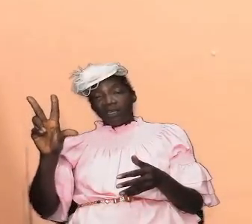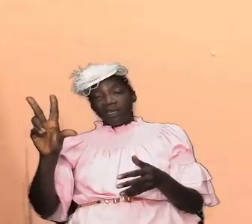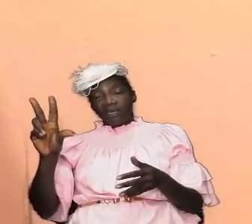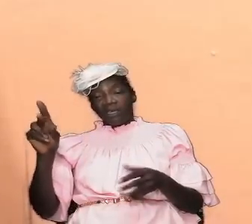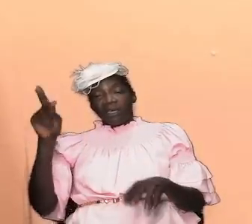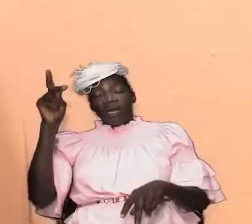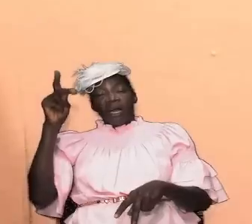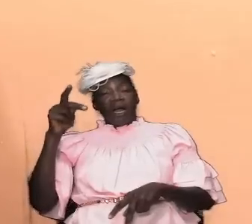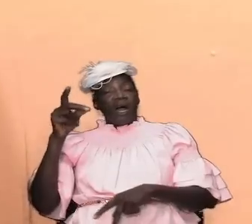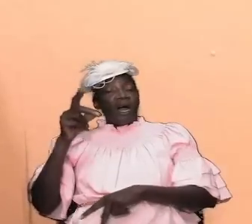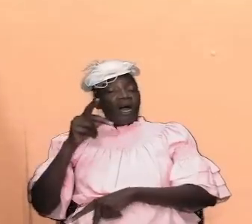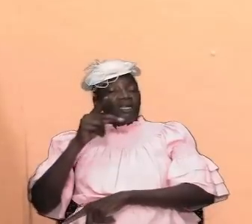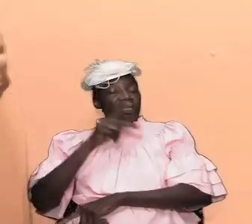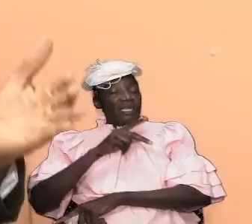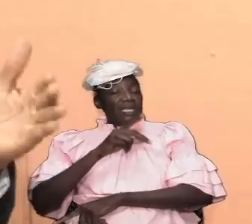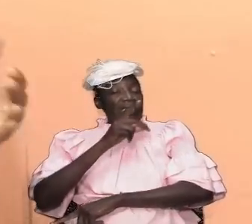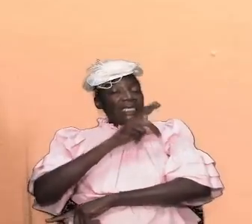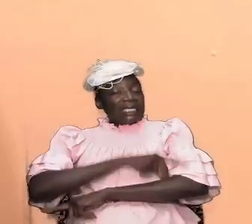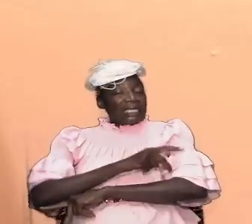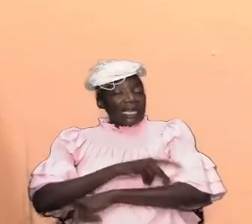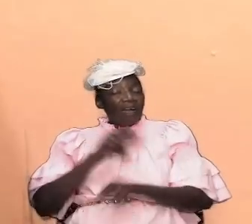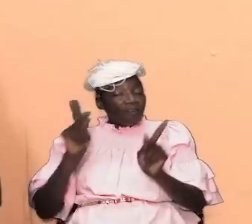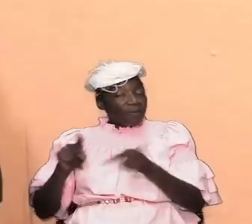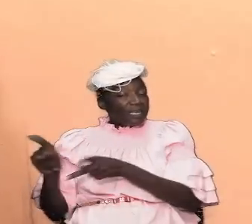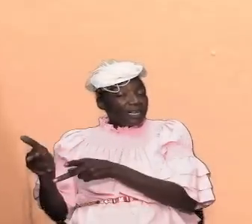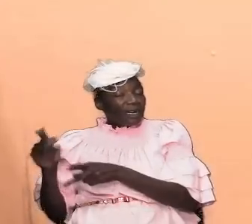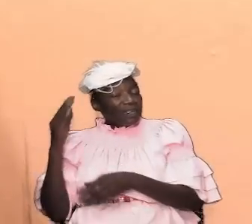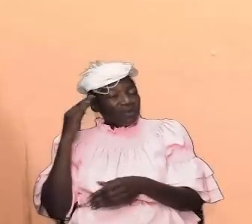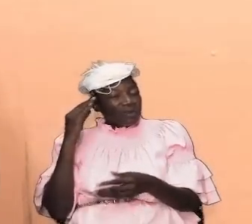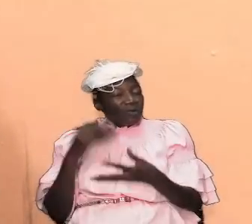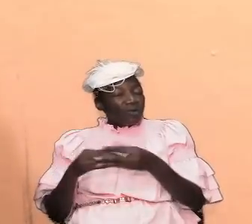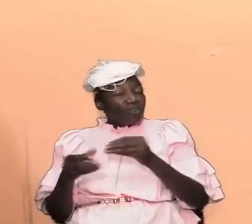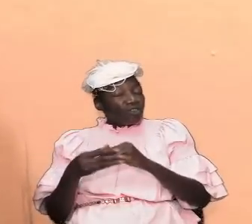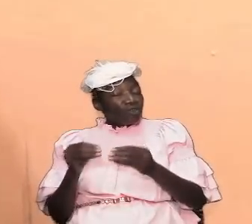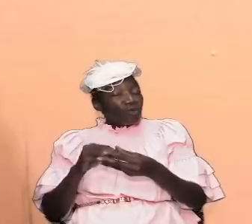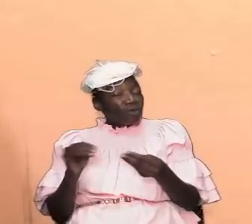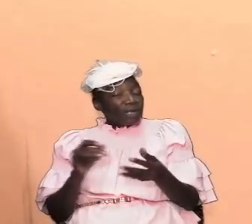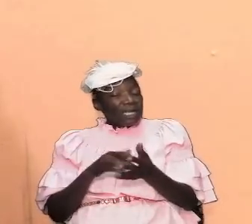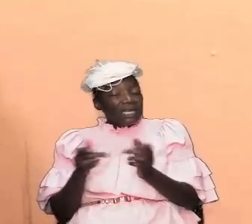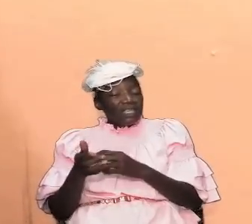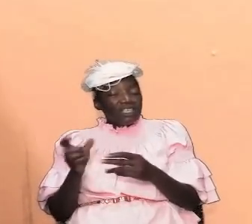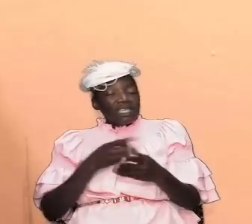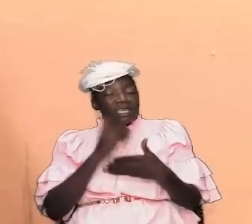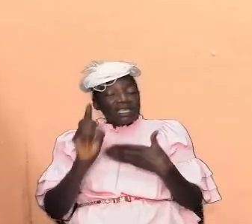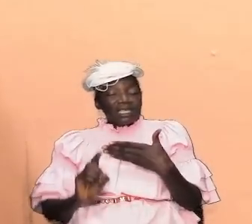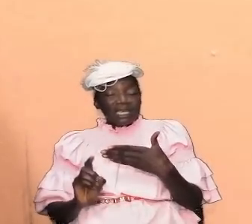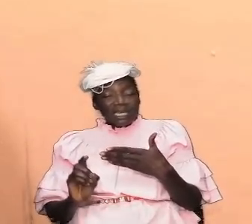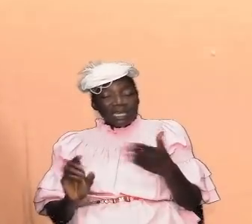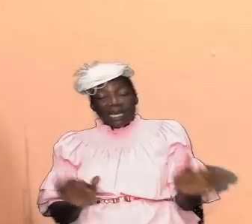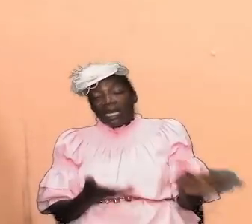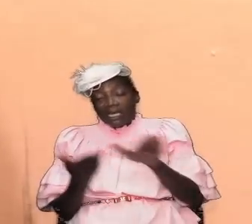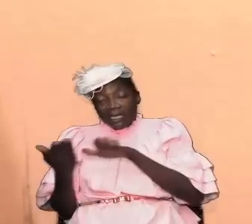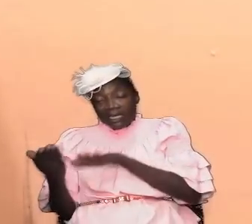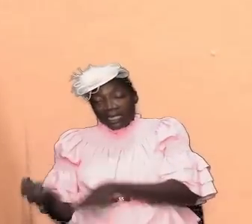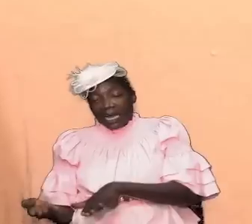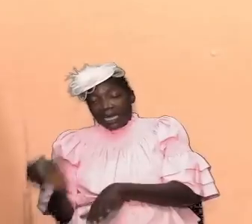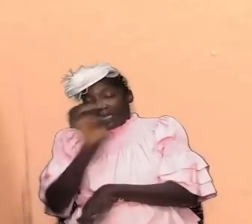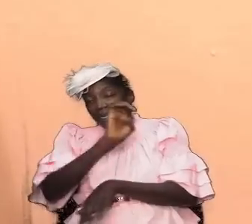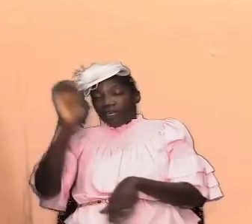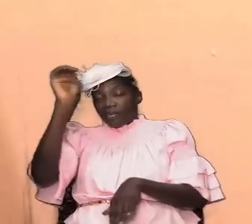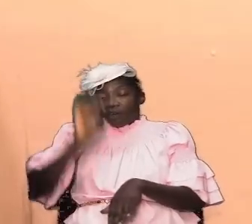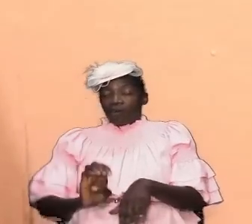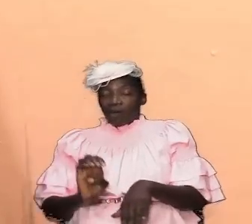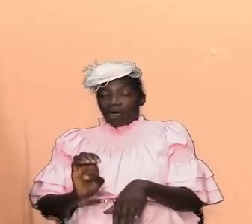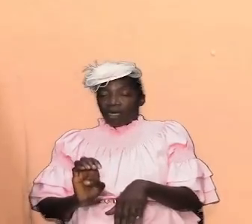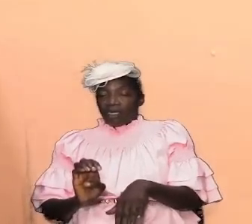pentecost we know the story well we know what jesus did prior to pentecost that he died on the cross and that he